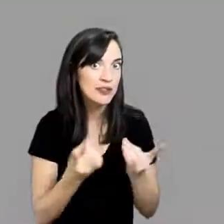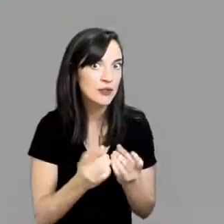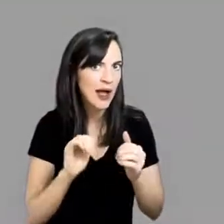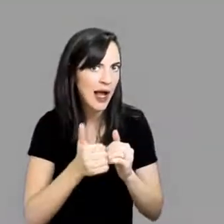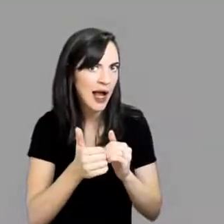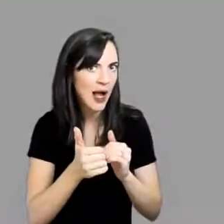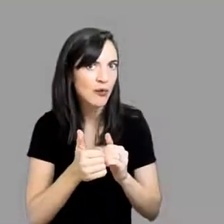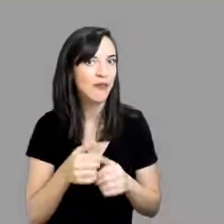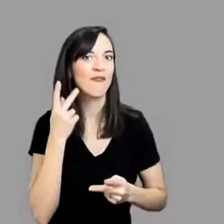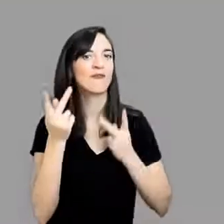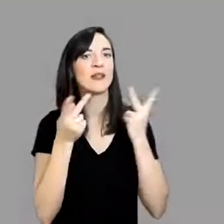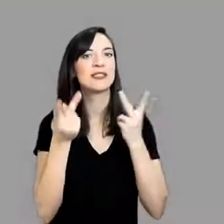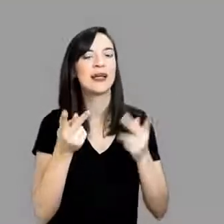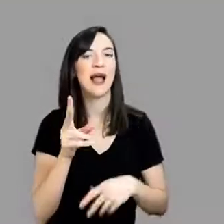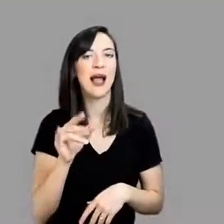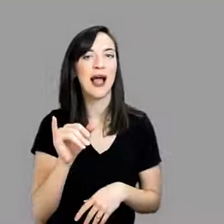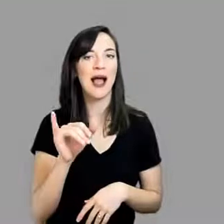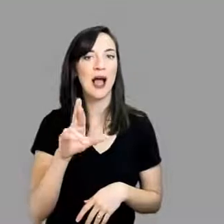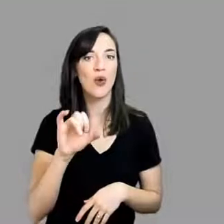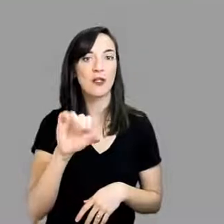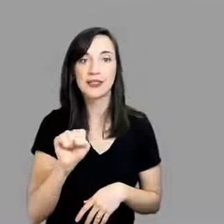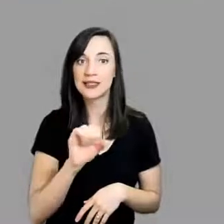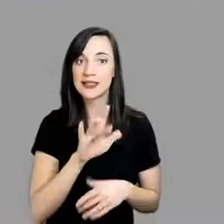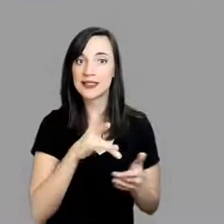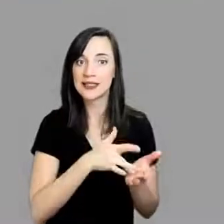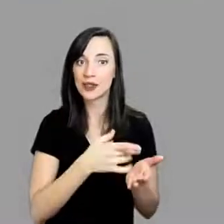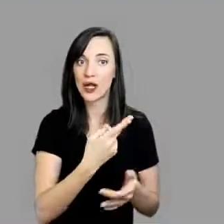IRIS Center HLP interactive alignment tool.